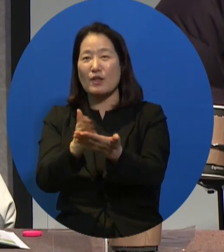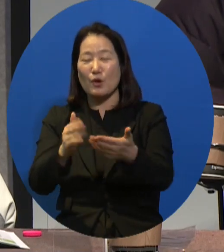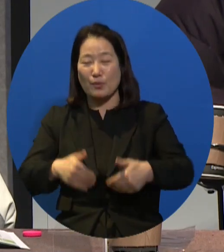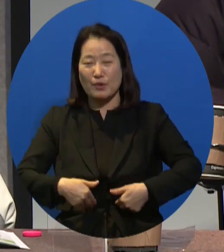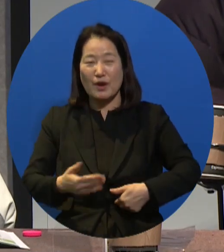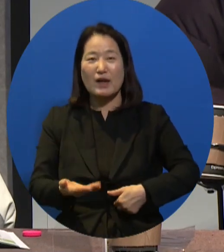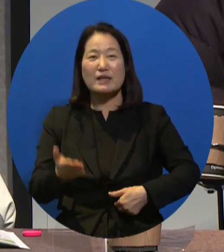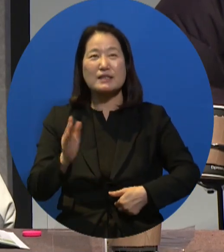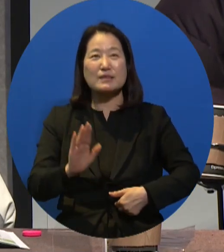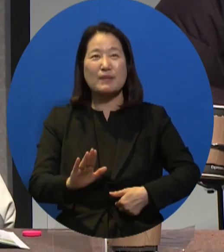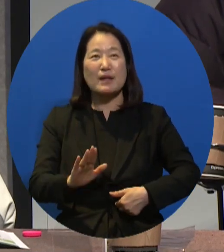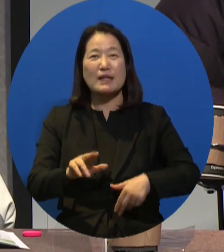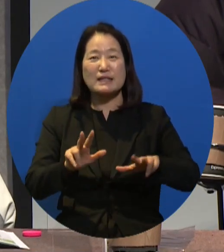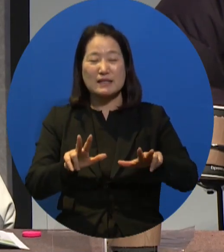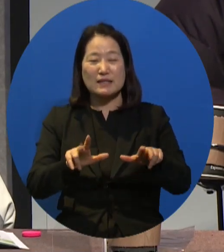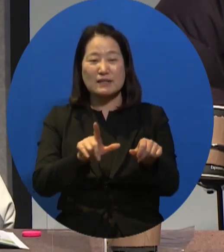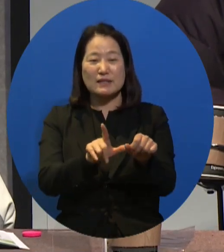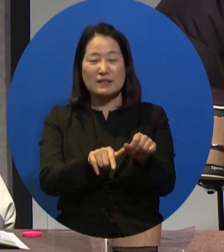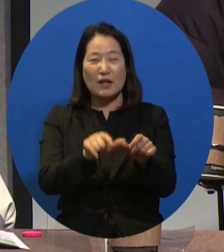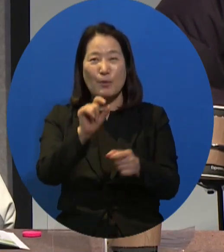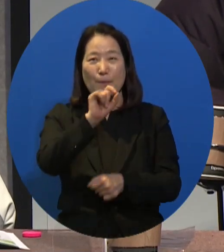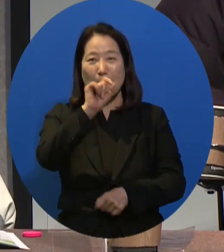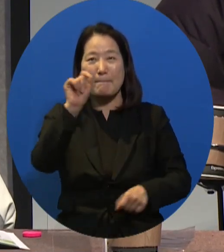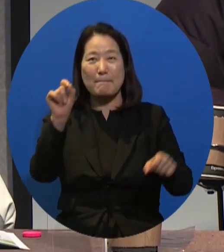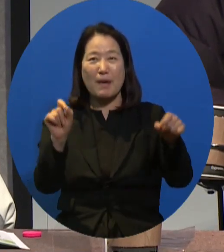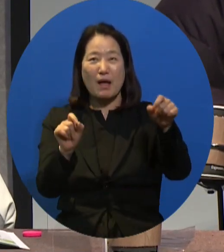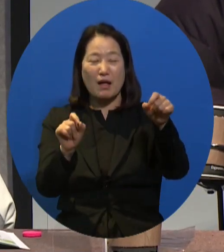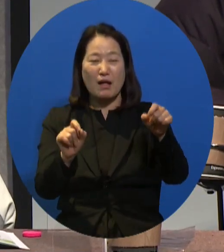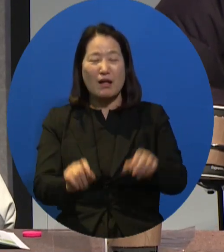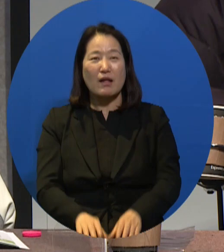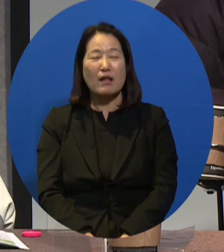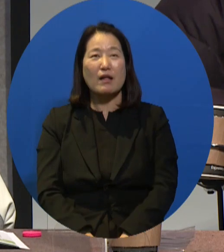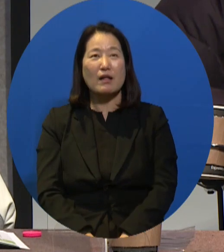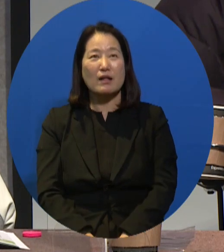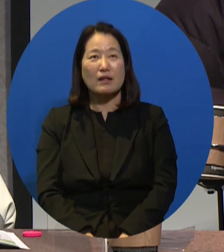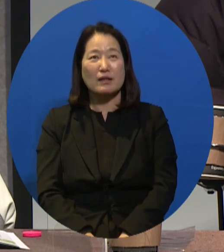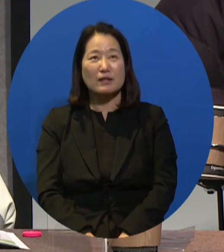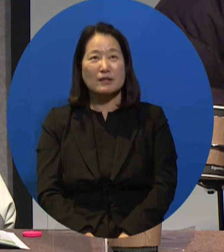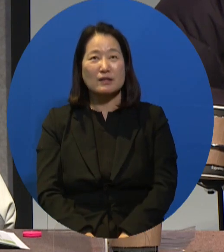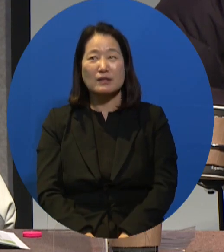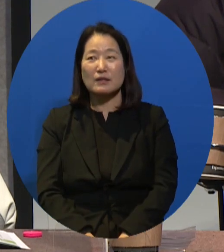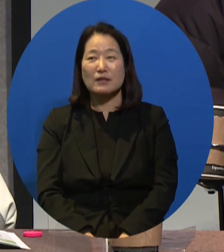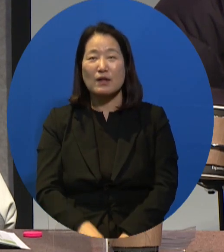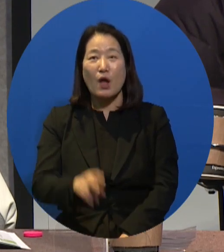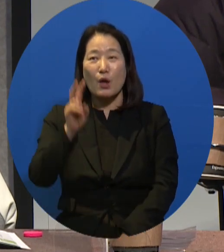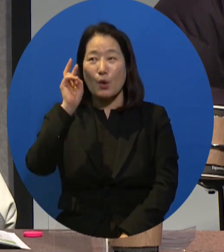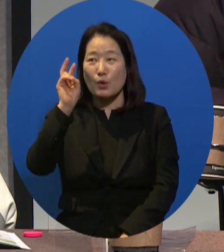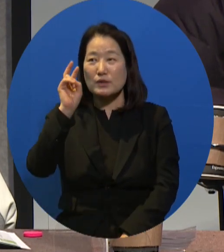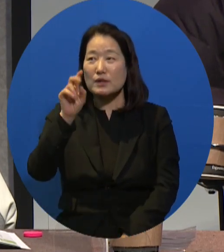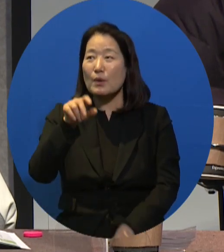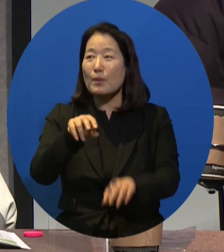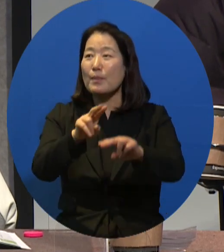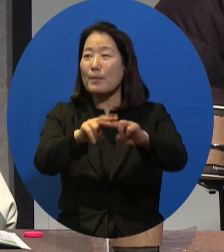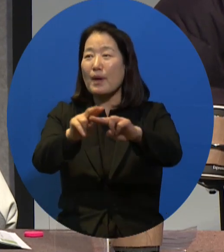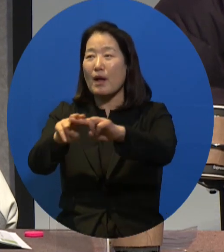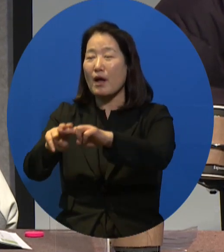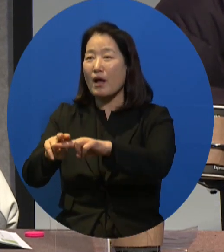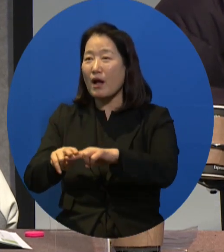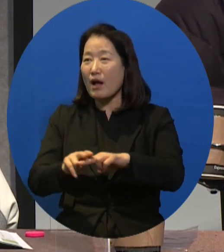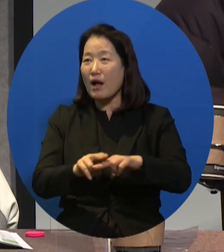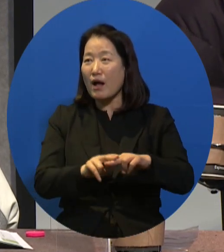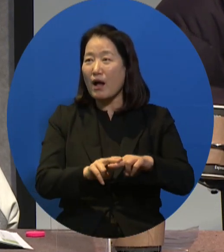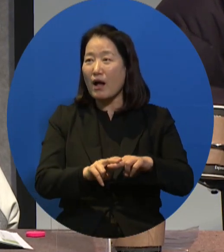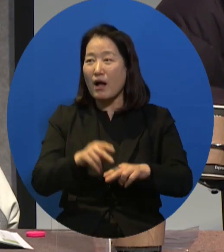timekeeper, but I just wanted to give sufficient time for each participant. So it has gone over time,